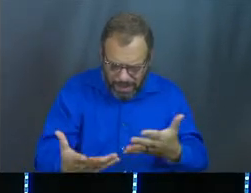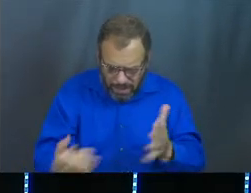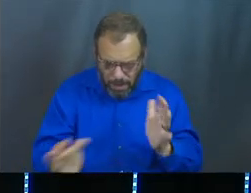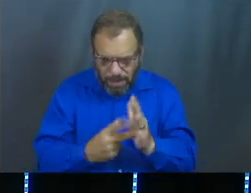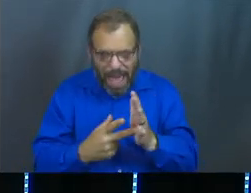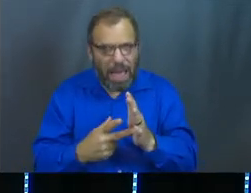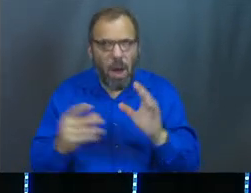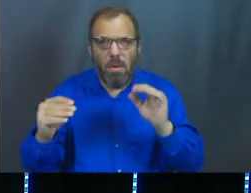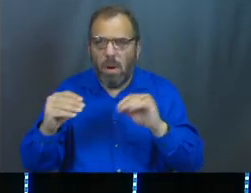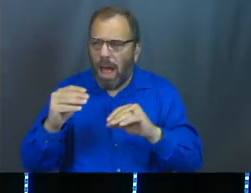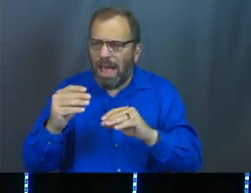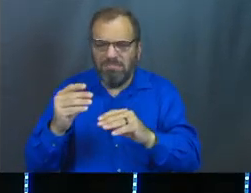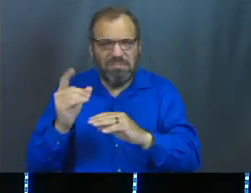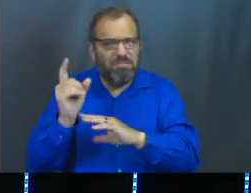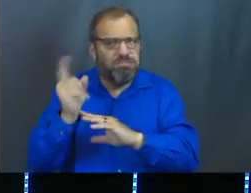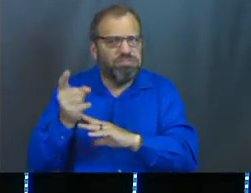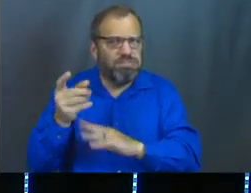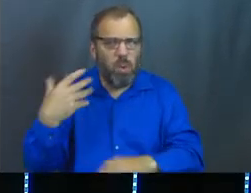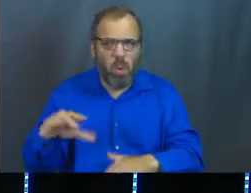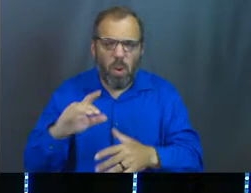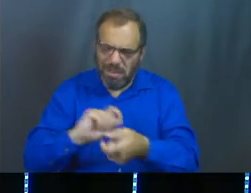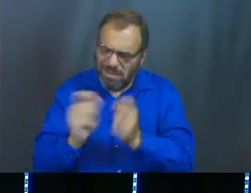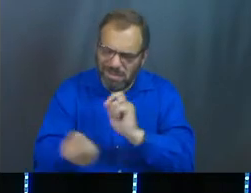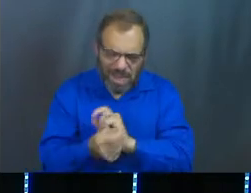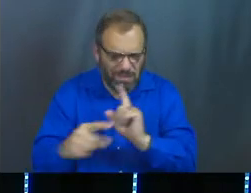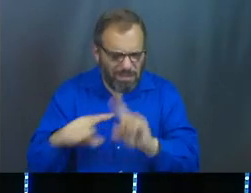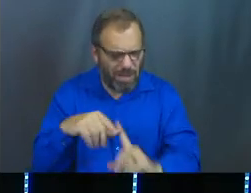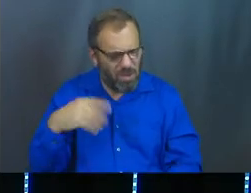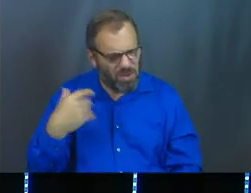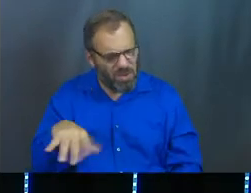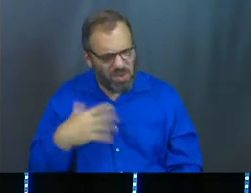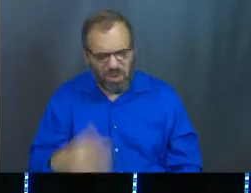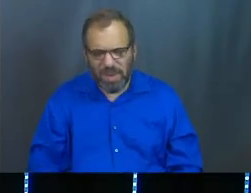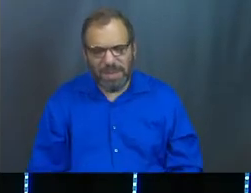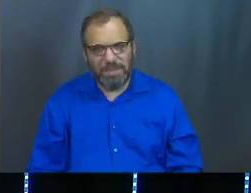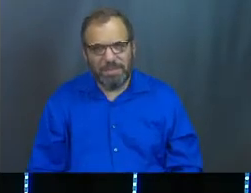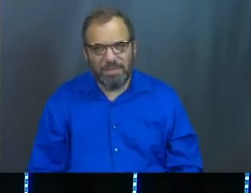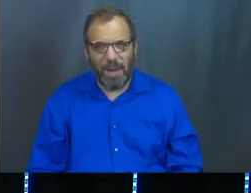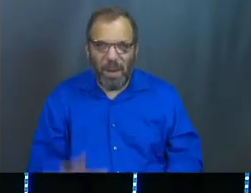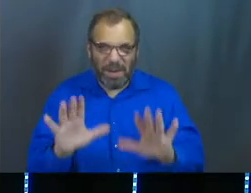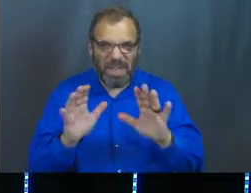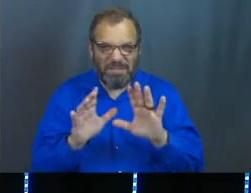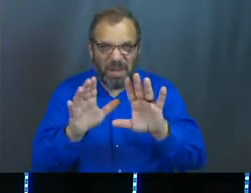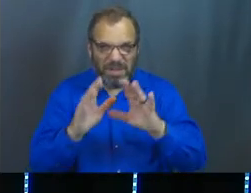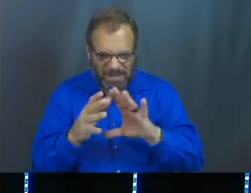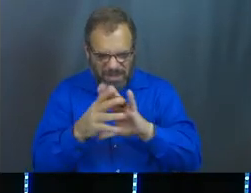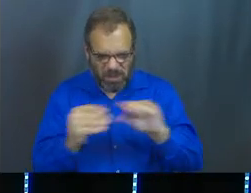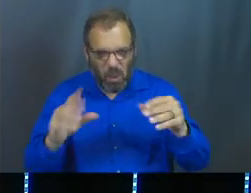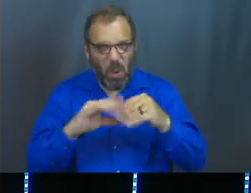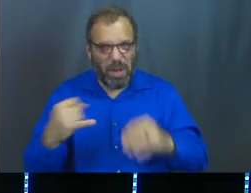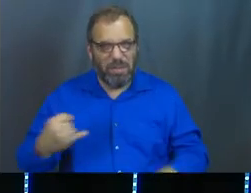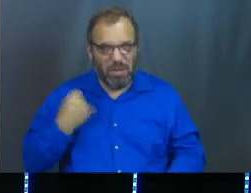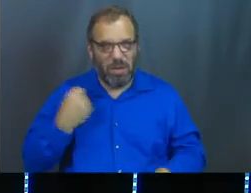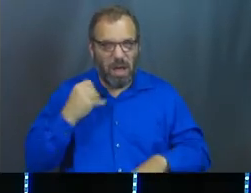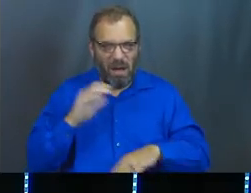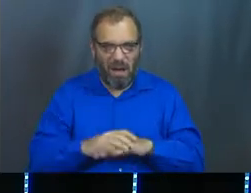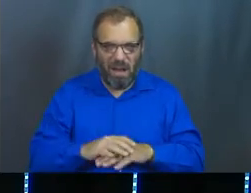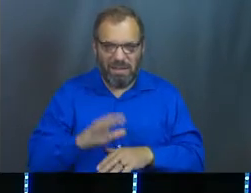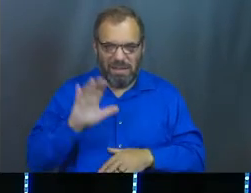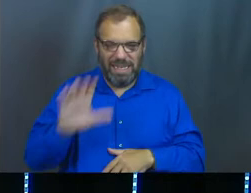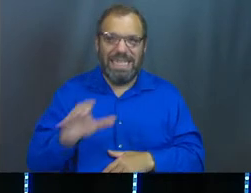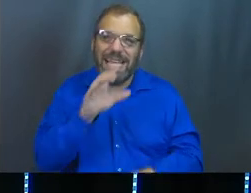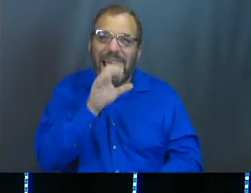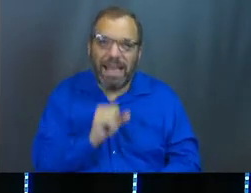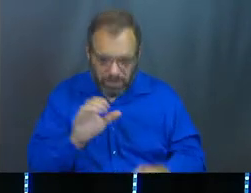moment. The whole thing takes a turn. It's amazing. I've got a layout for you of the story of Joseph according to his